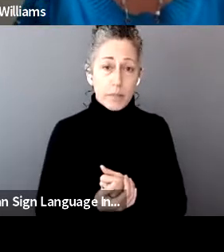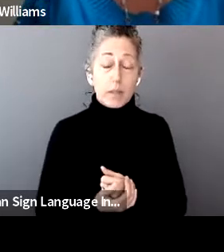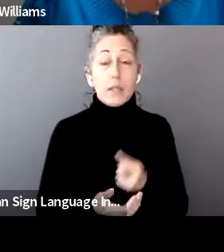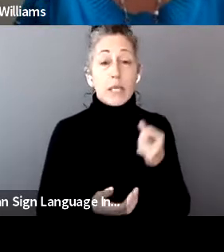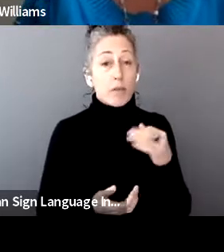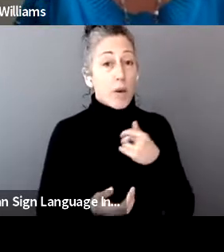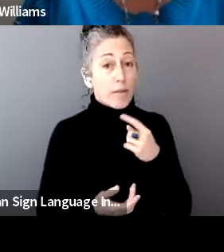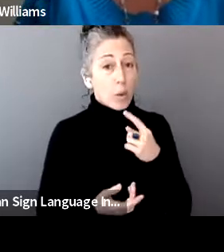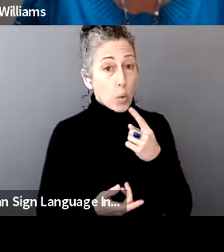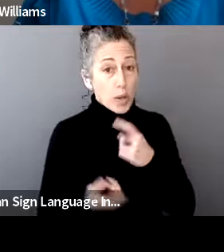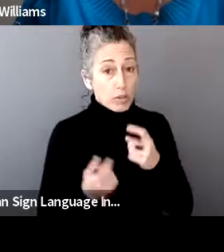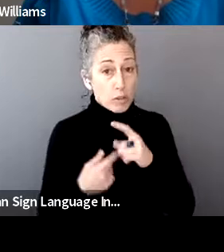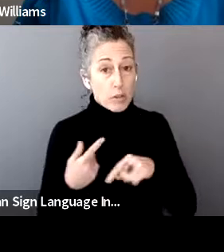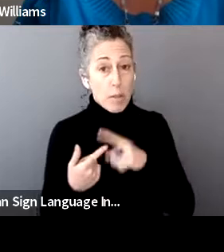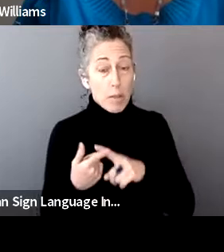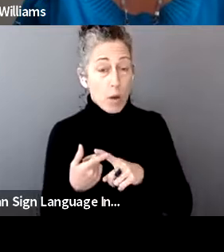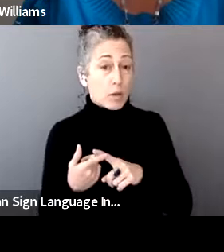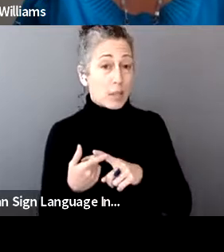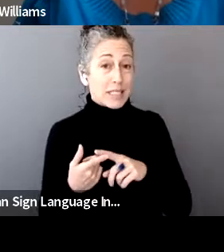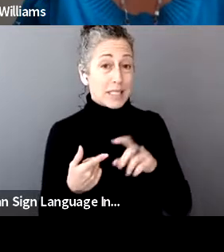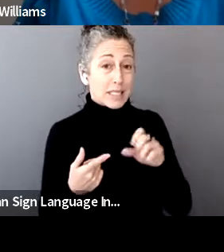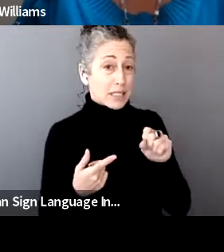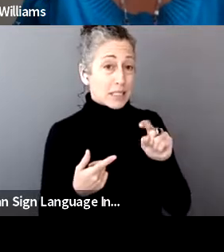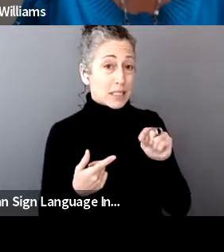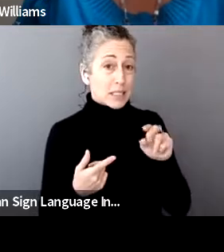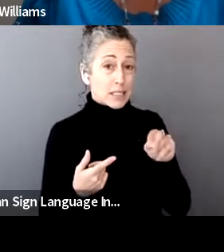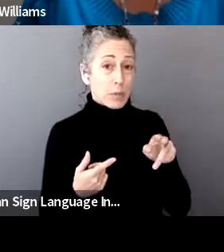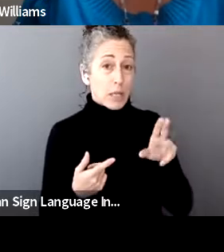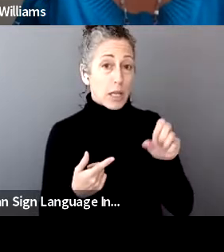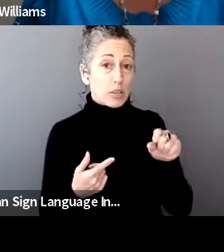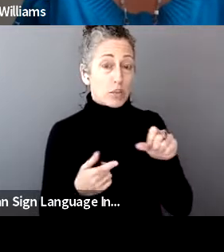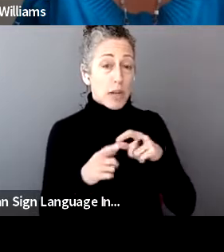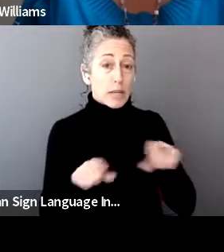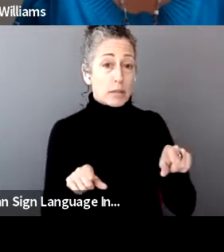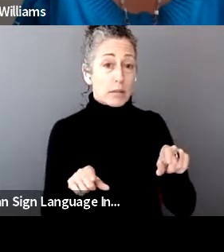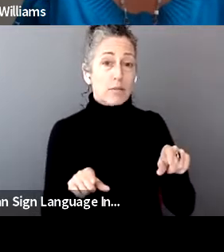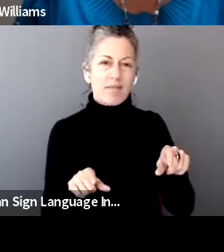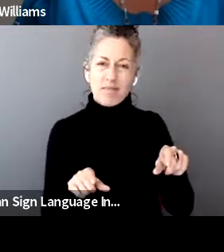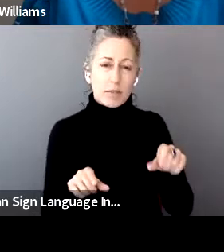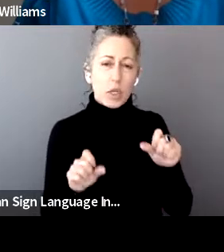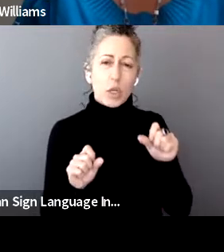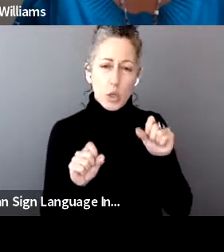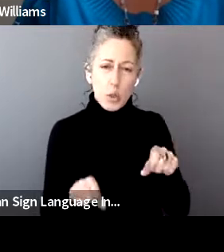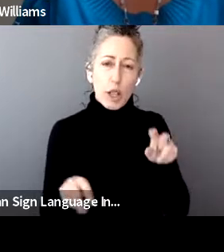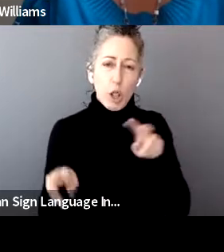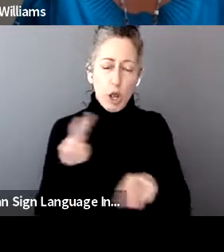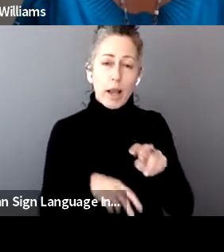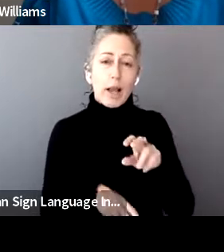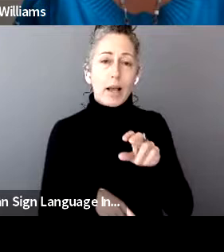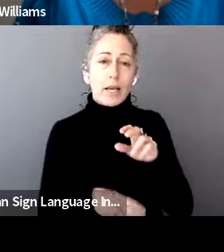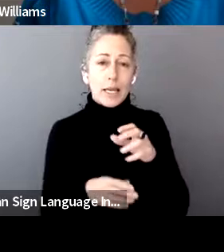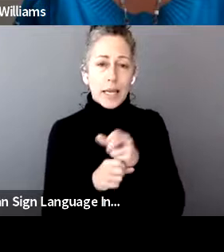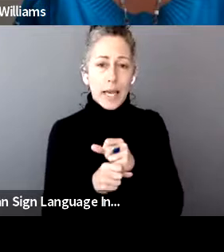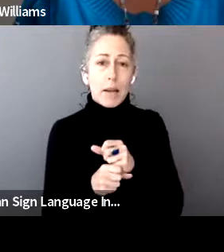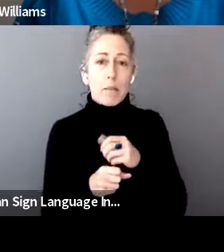have questions that are stimulus checks specific, anyone in Illinois can go to getmypaymentil.org or call